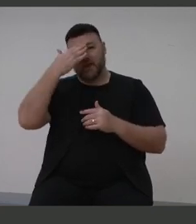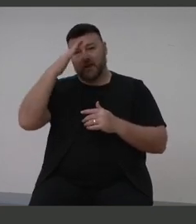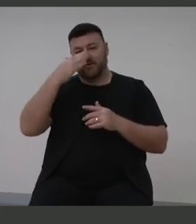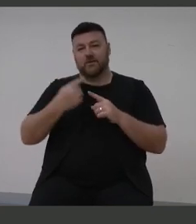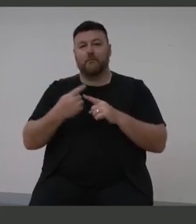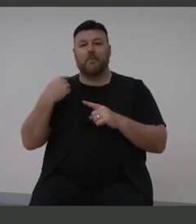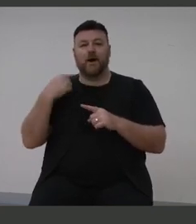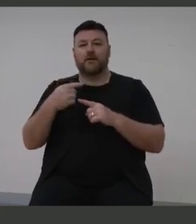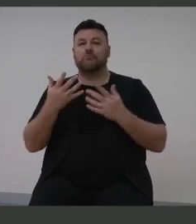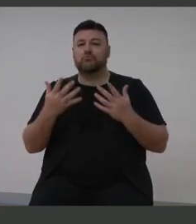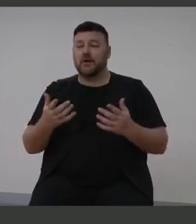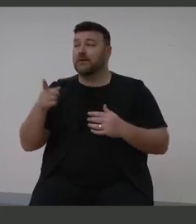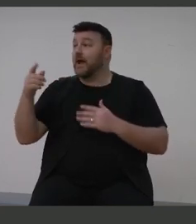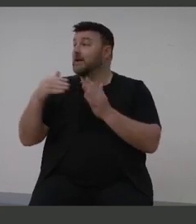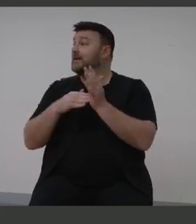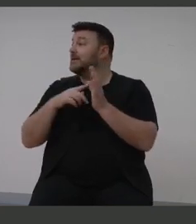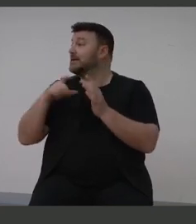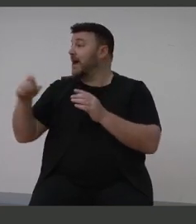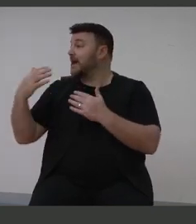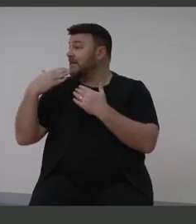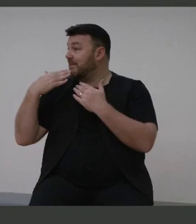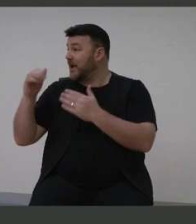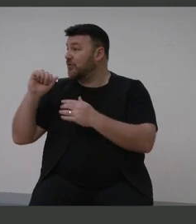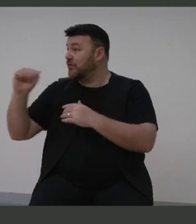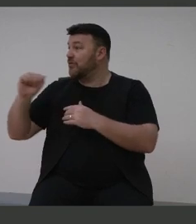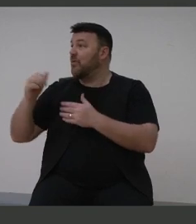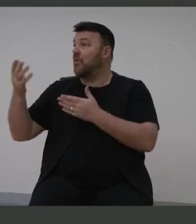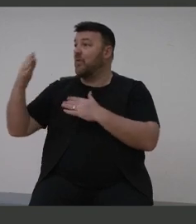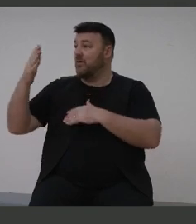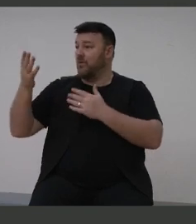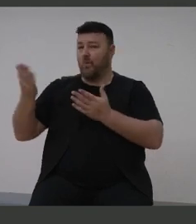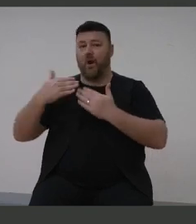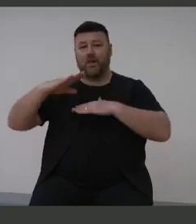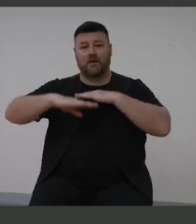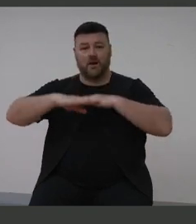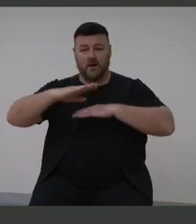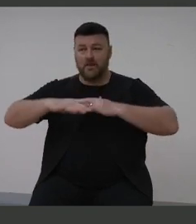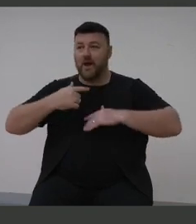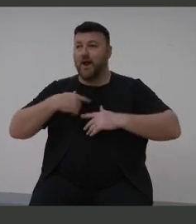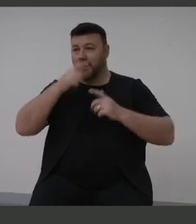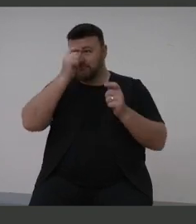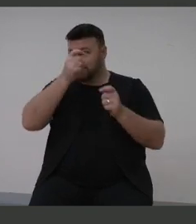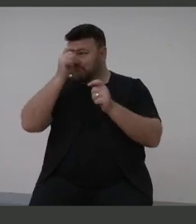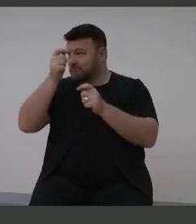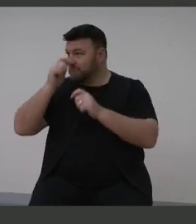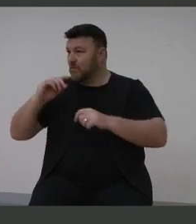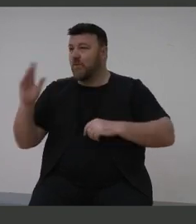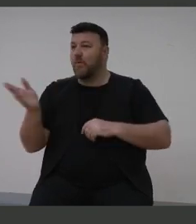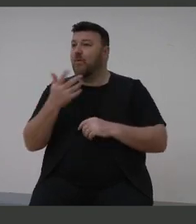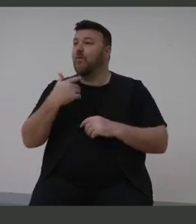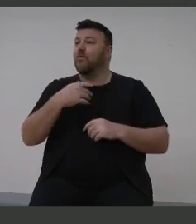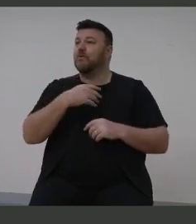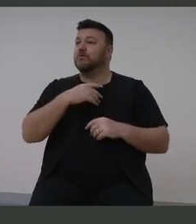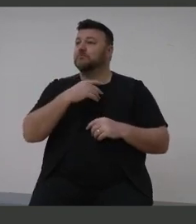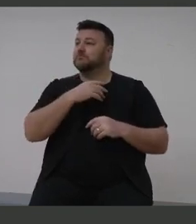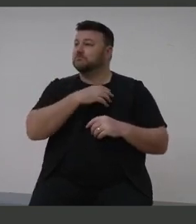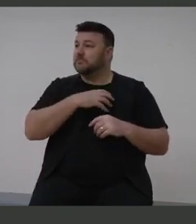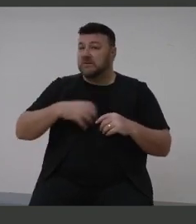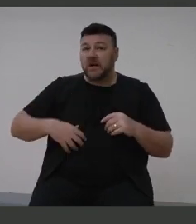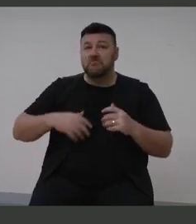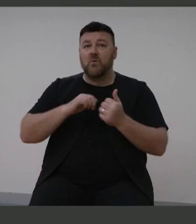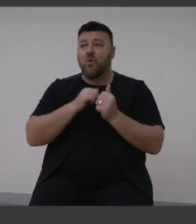welcome to country. I acknowledge all of the distinguished guests and previous speakers that are here with us, my parliamentary colleagues, Trent and Fiona.